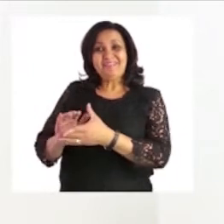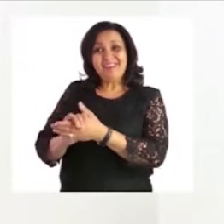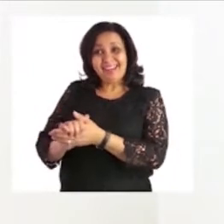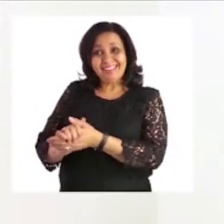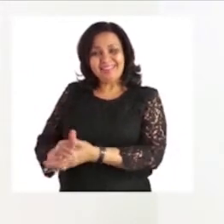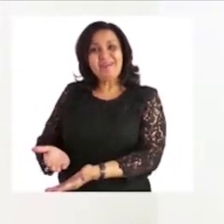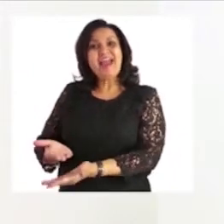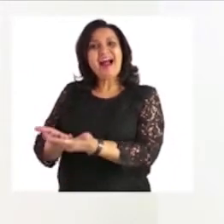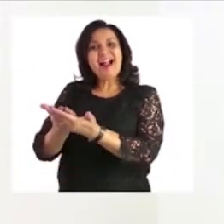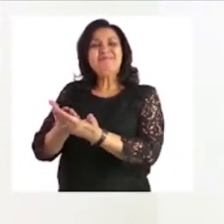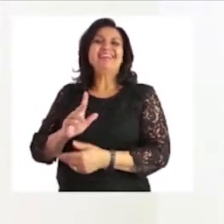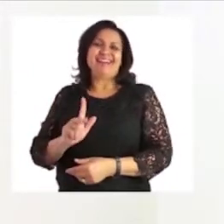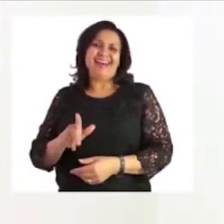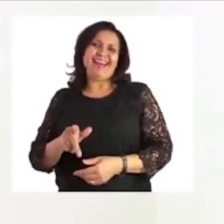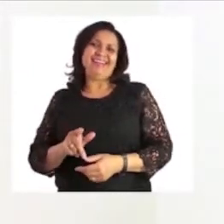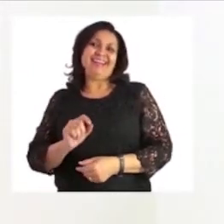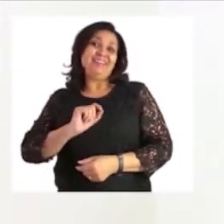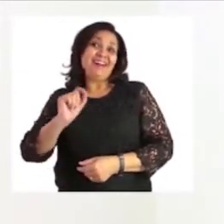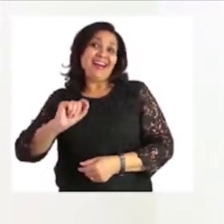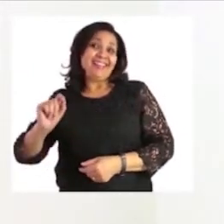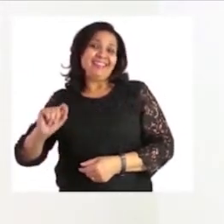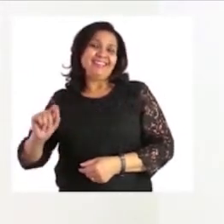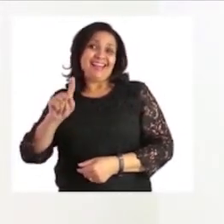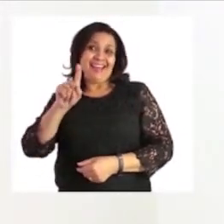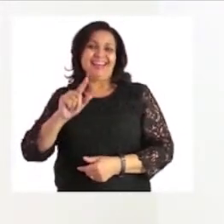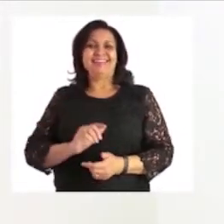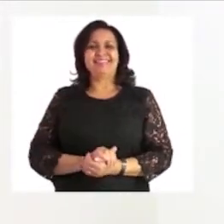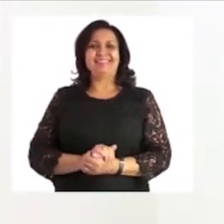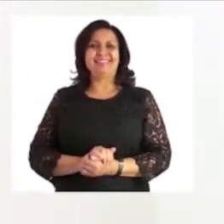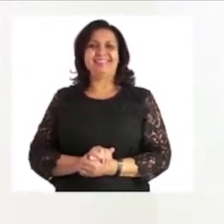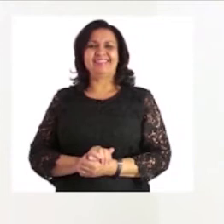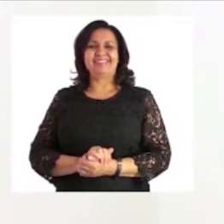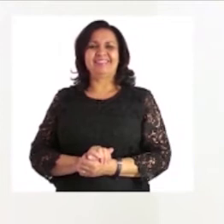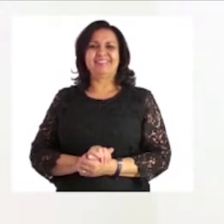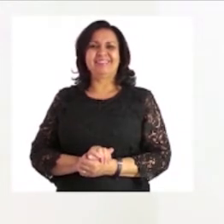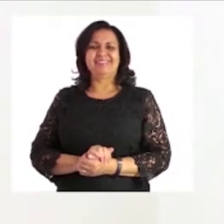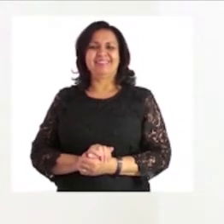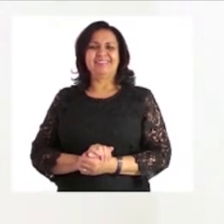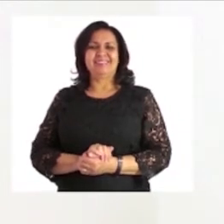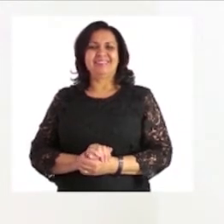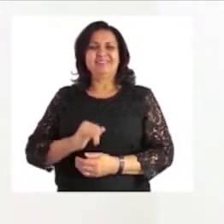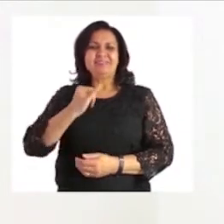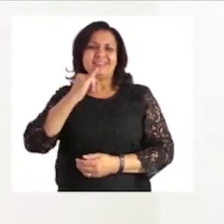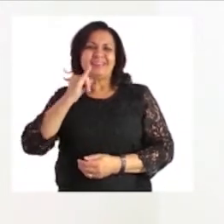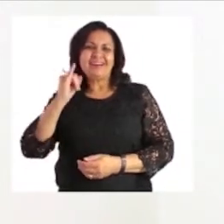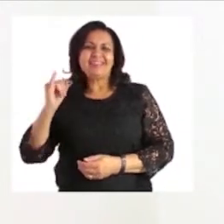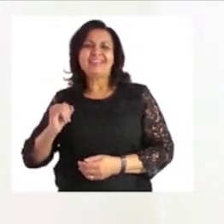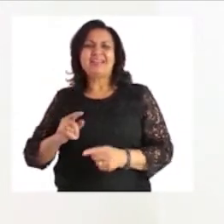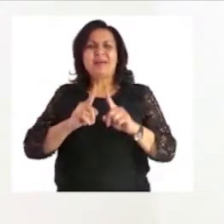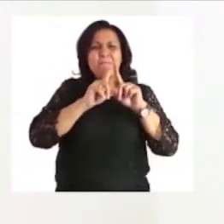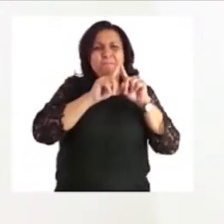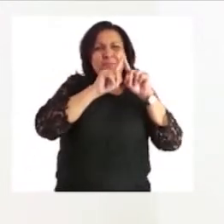to come and write the squares, the big square and the small square on the